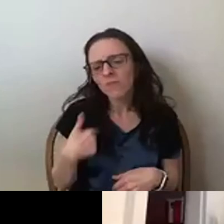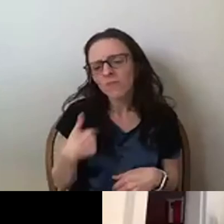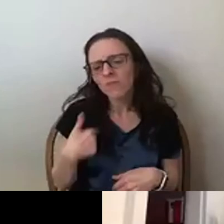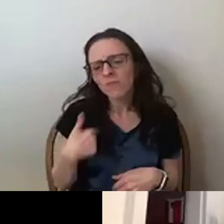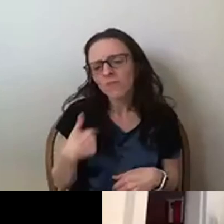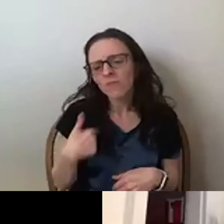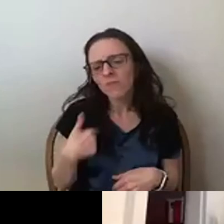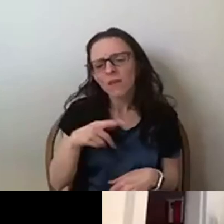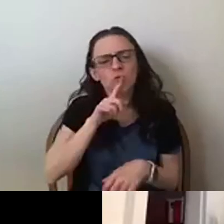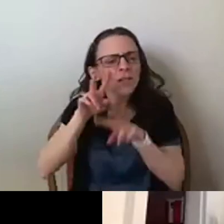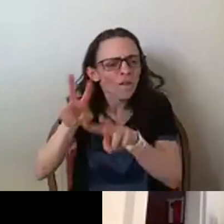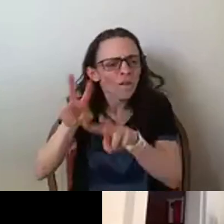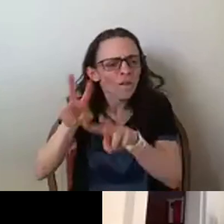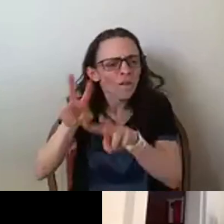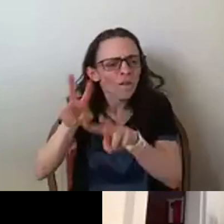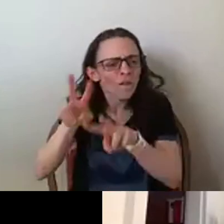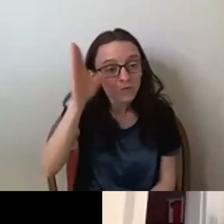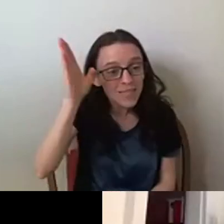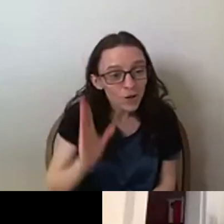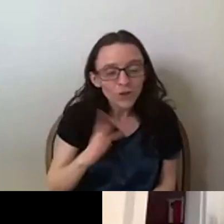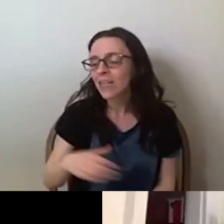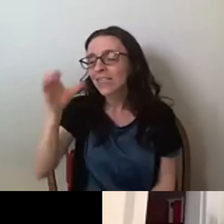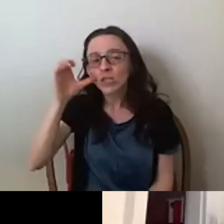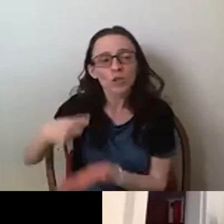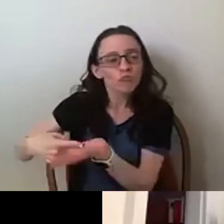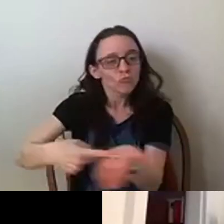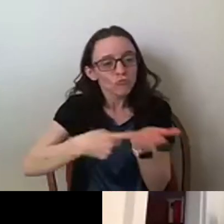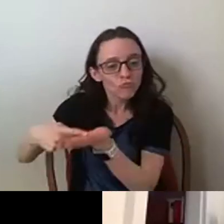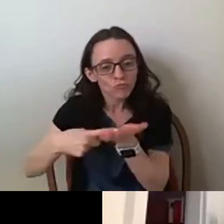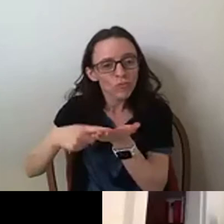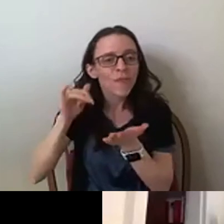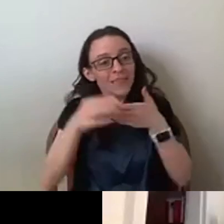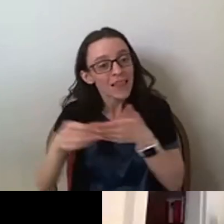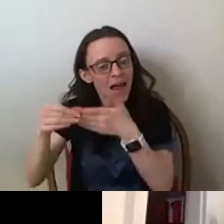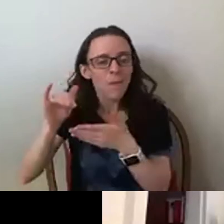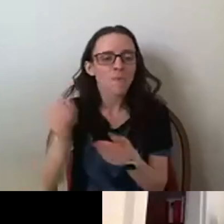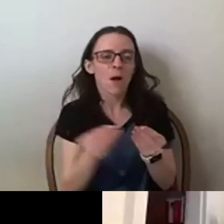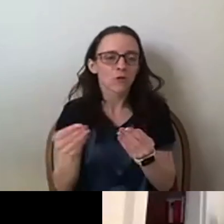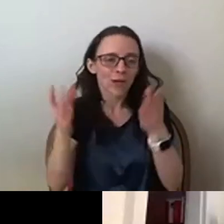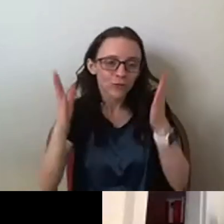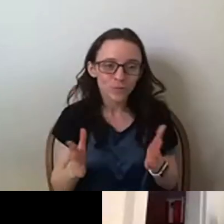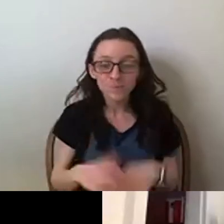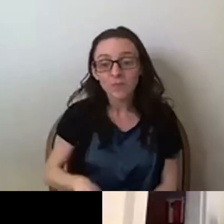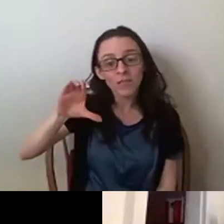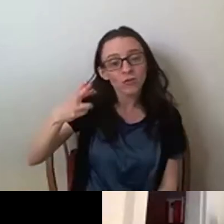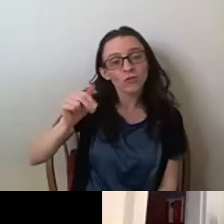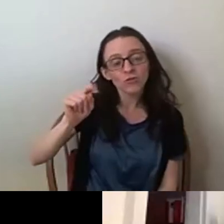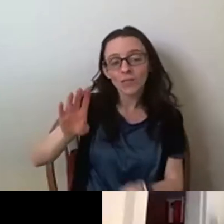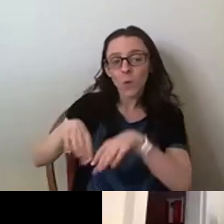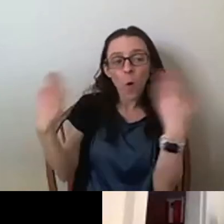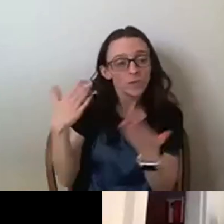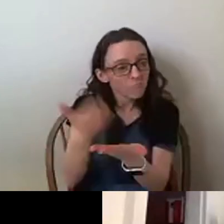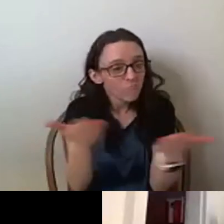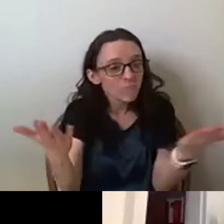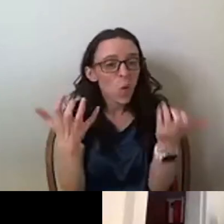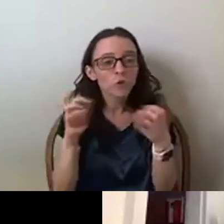and also hearing the discussion, which will be guided by our moderators. Of course, the chat is open to you in that context as well. And